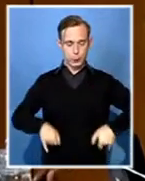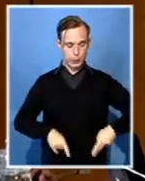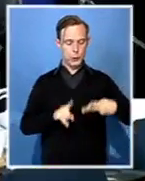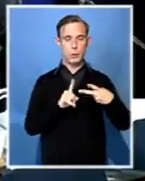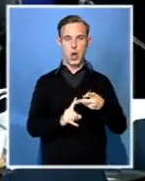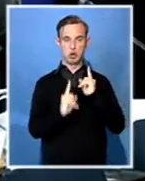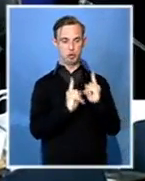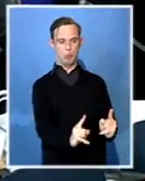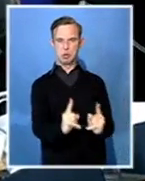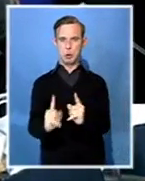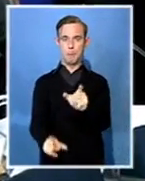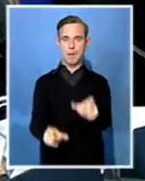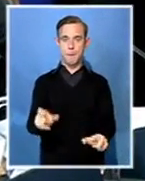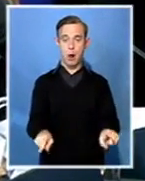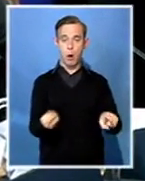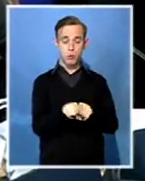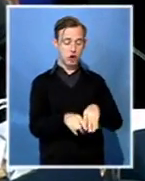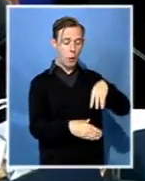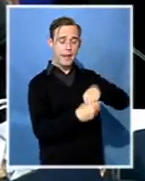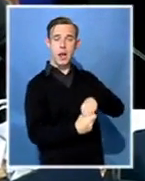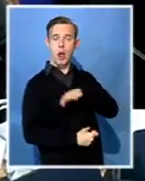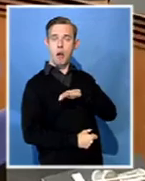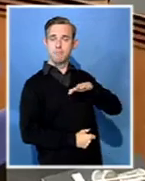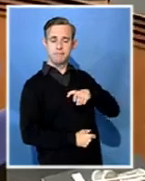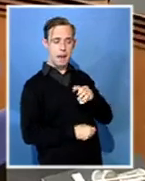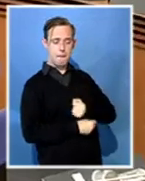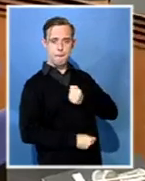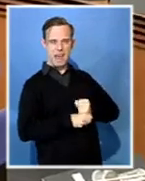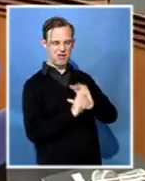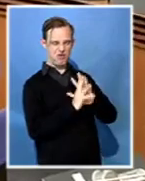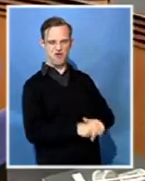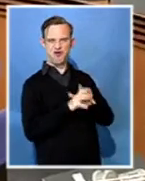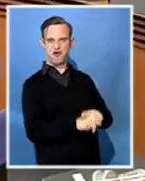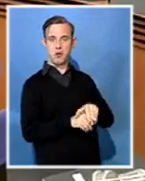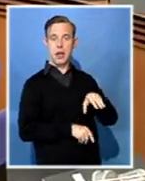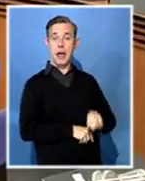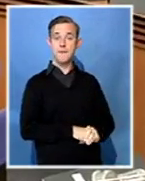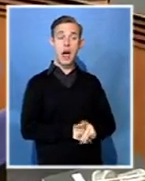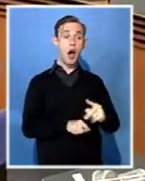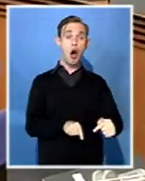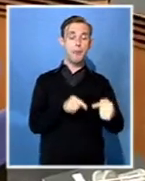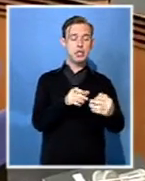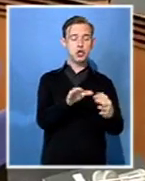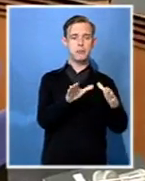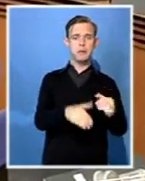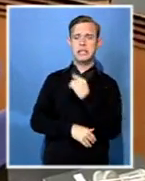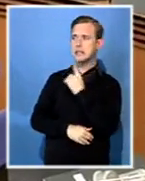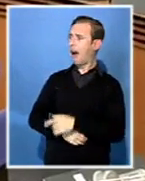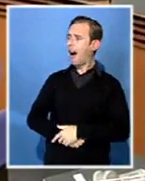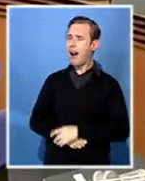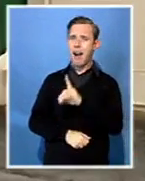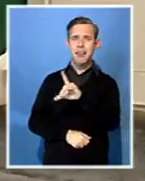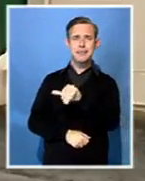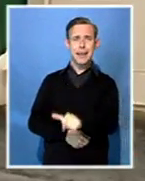tensions within council. Many, including opposition parties in council, have accused the DA of wanting DeLille out.